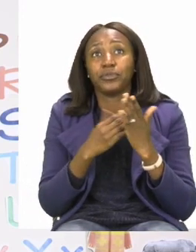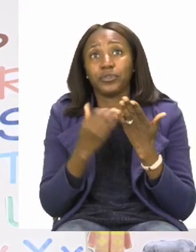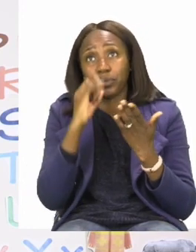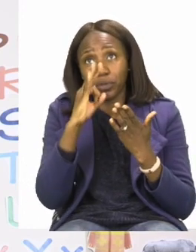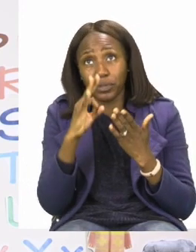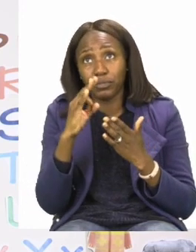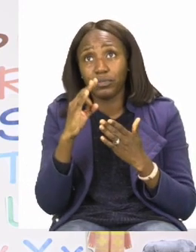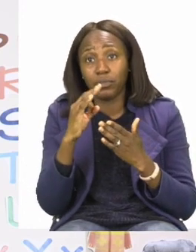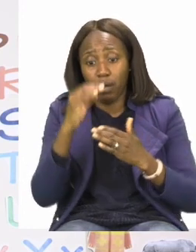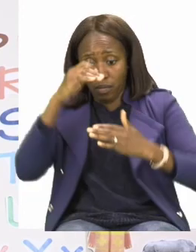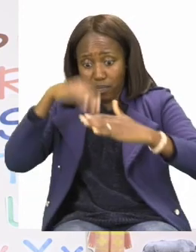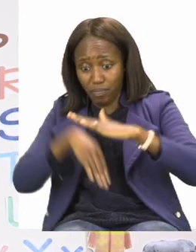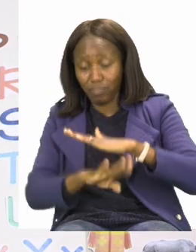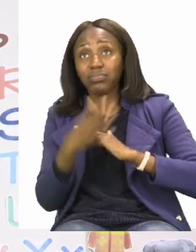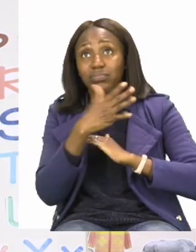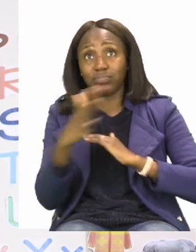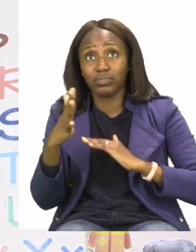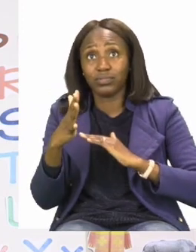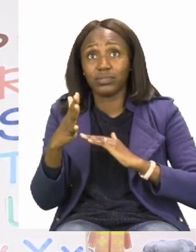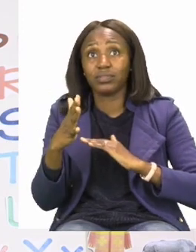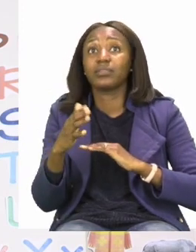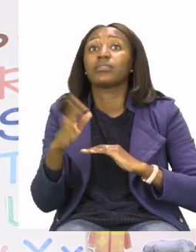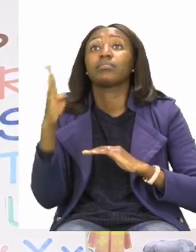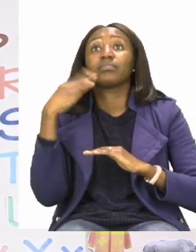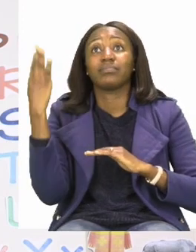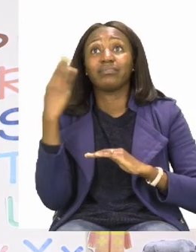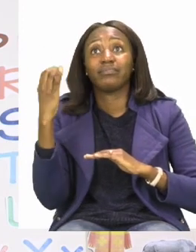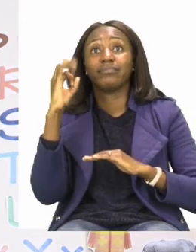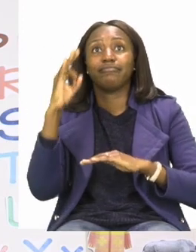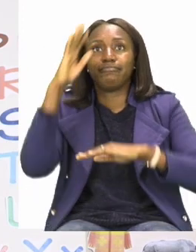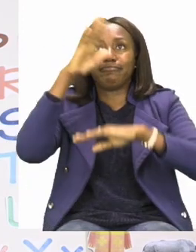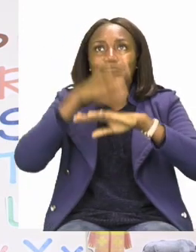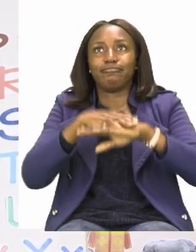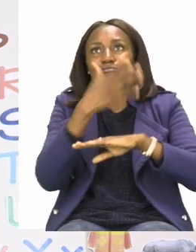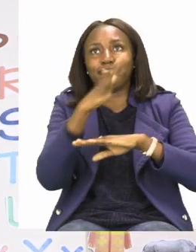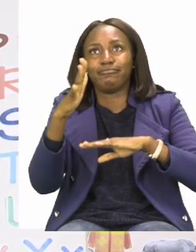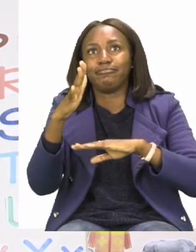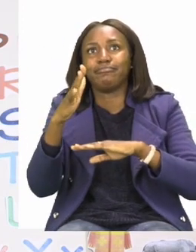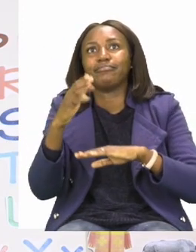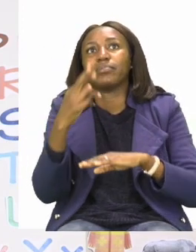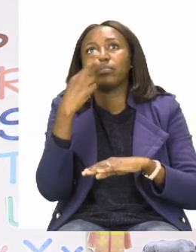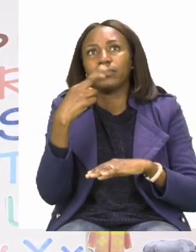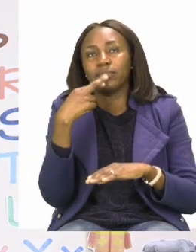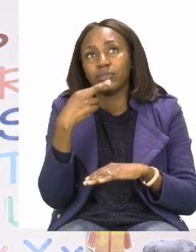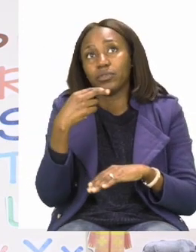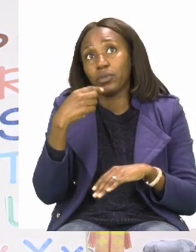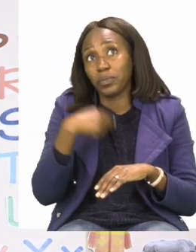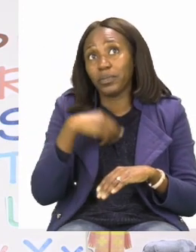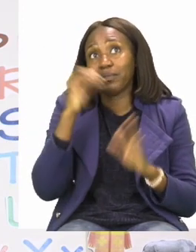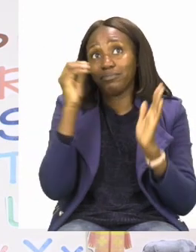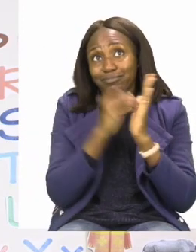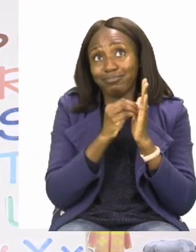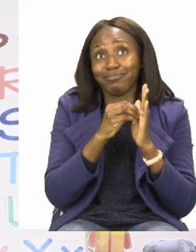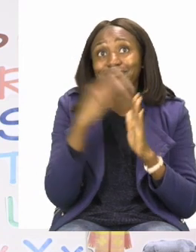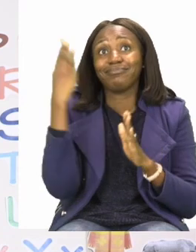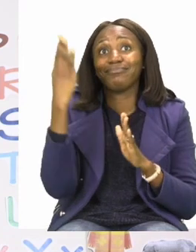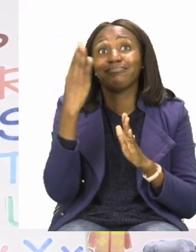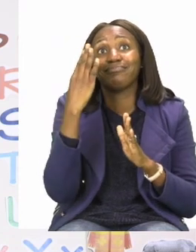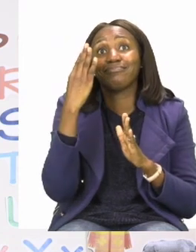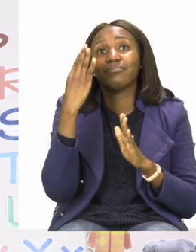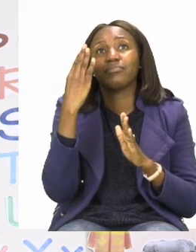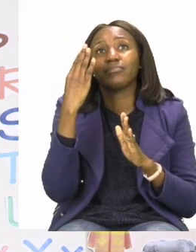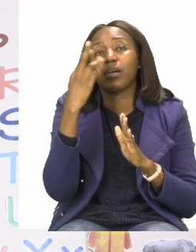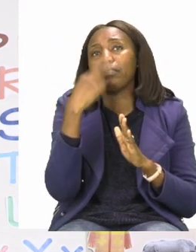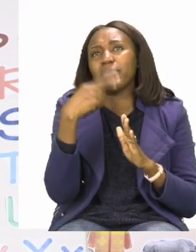is going to be blue. But if it will float, then it's red. I think the glue is going to float. So I'm going to circle it